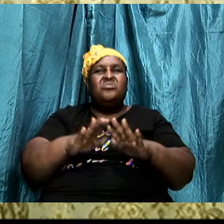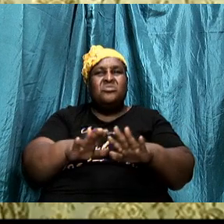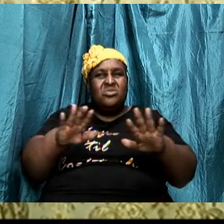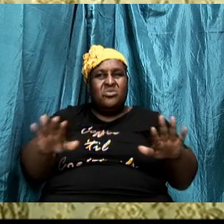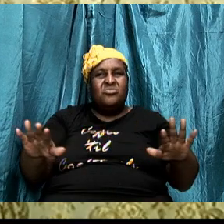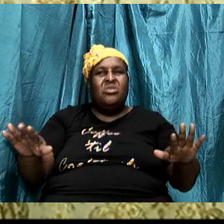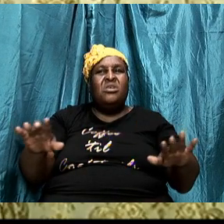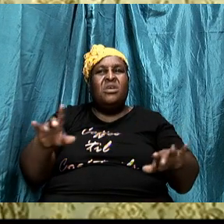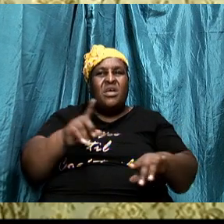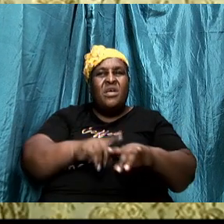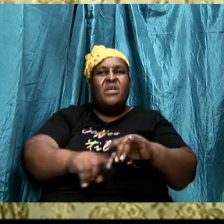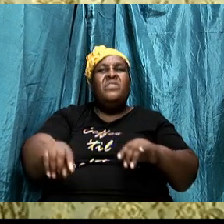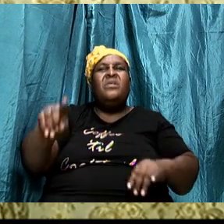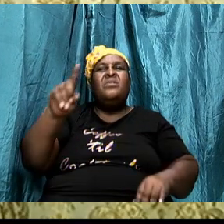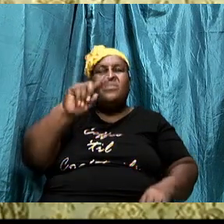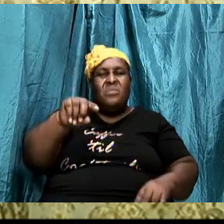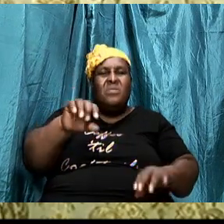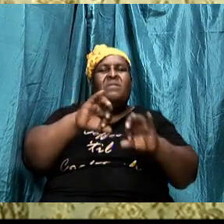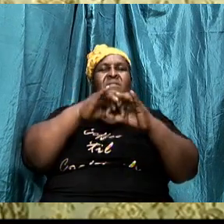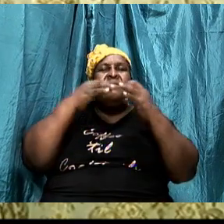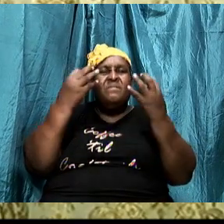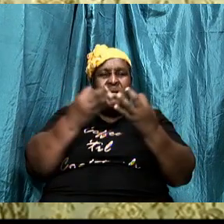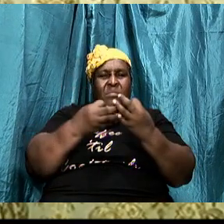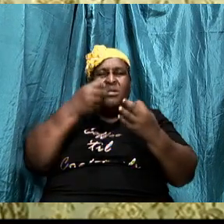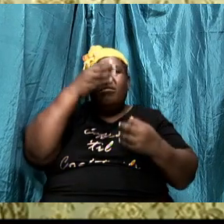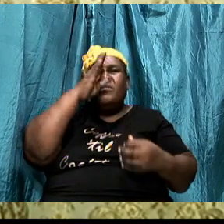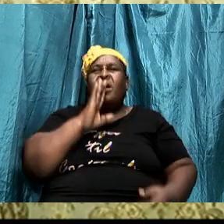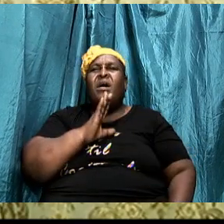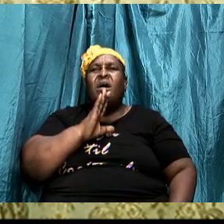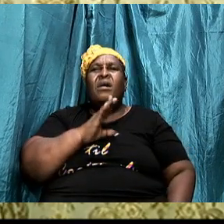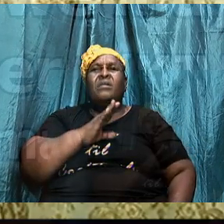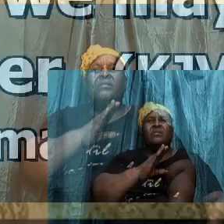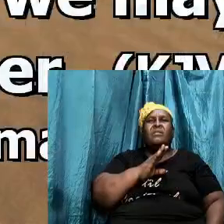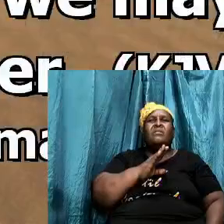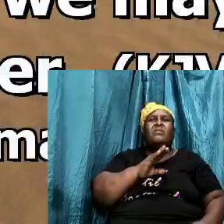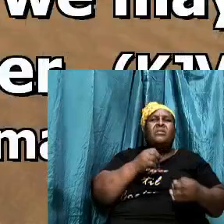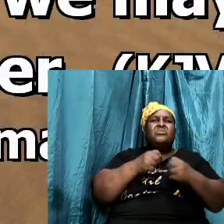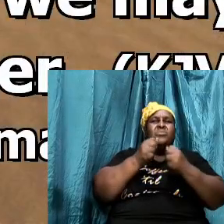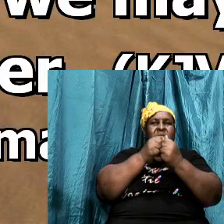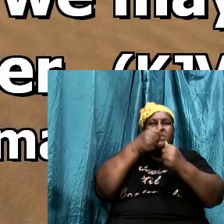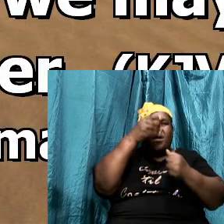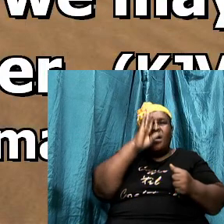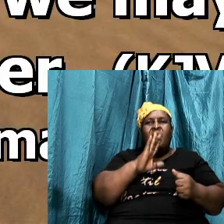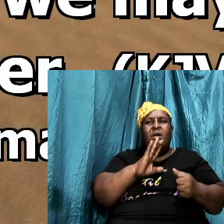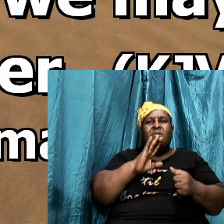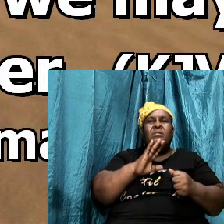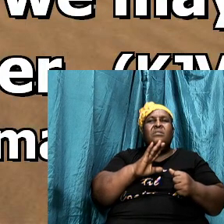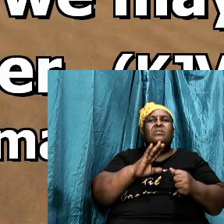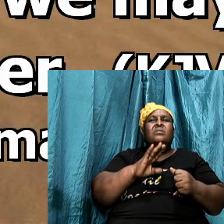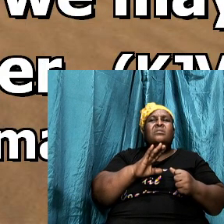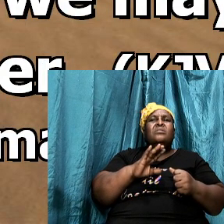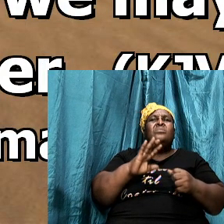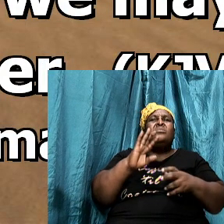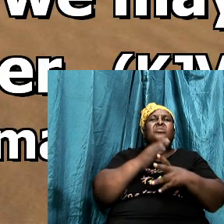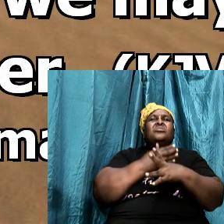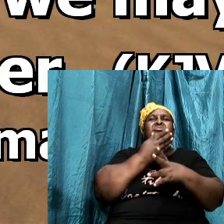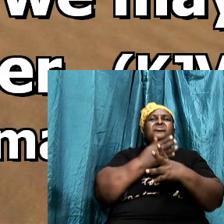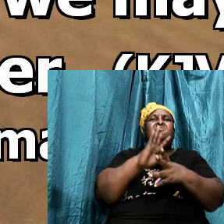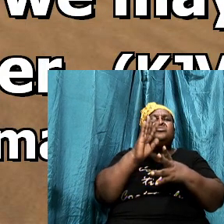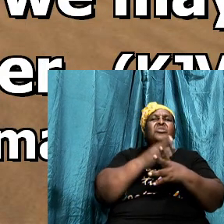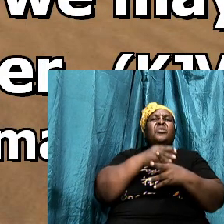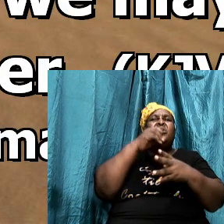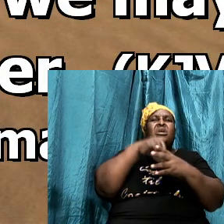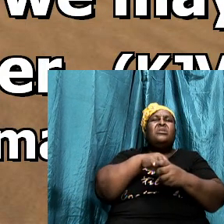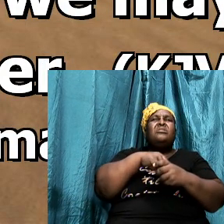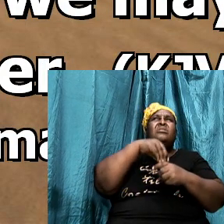then he are hear of God and coheres with Christ if indeed we share in his